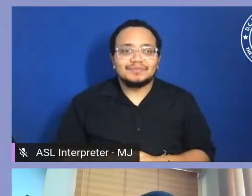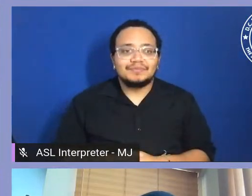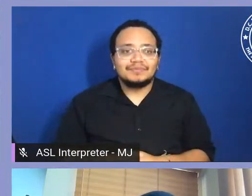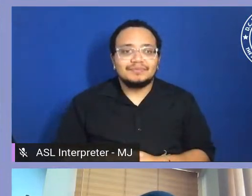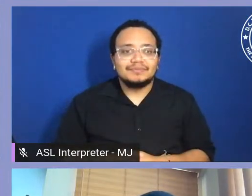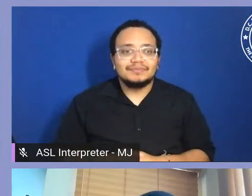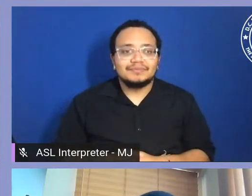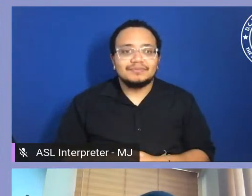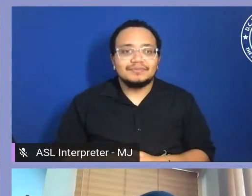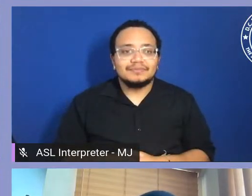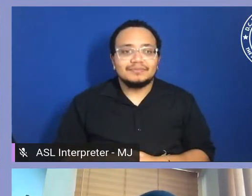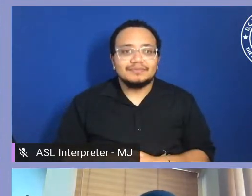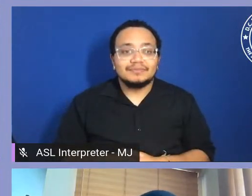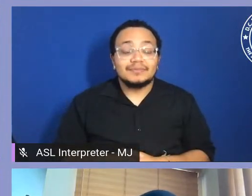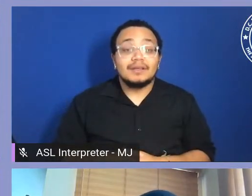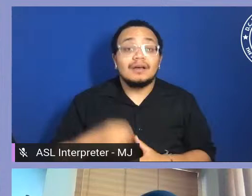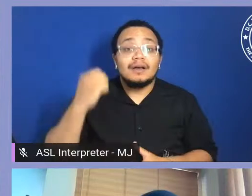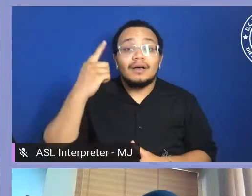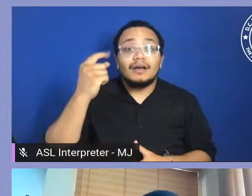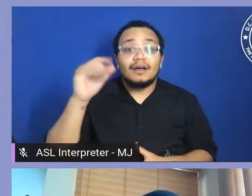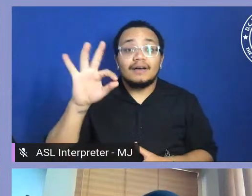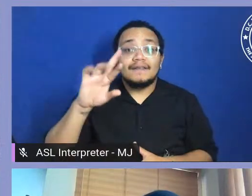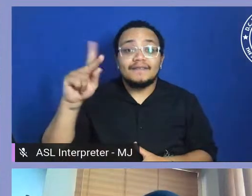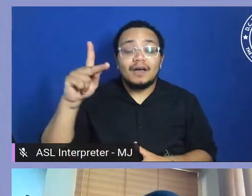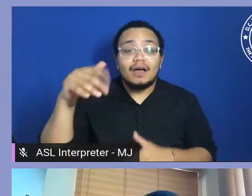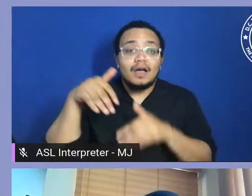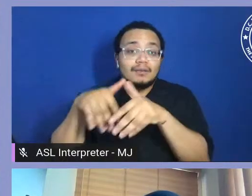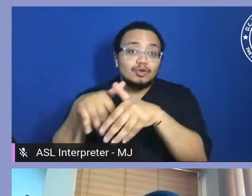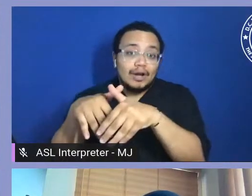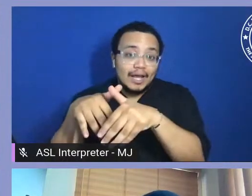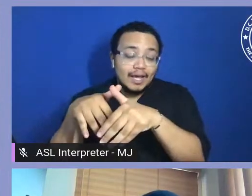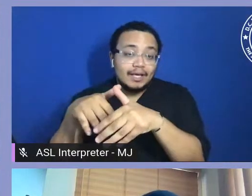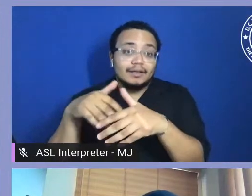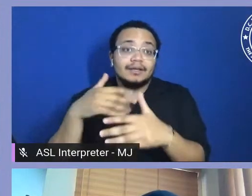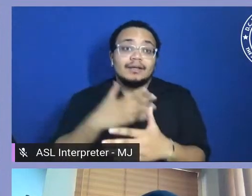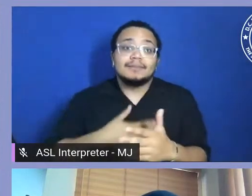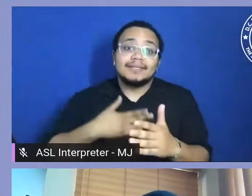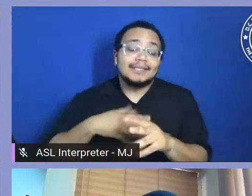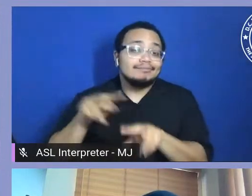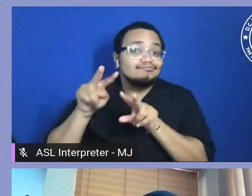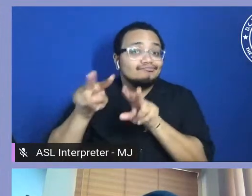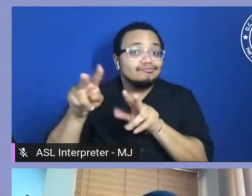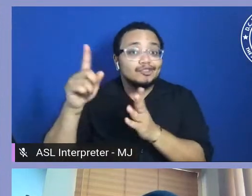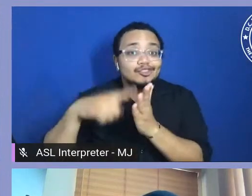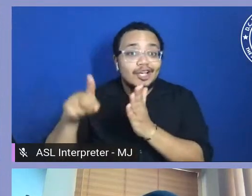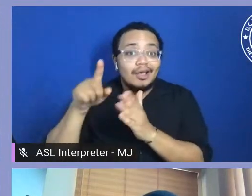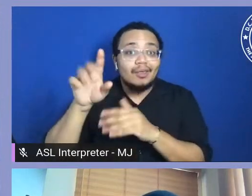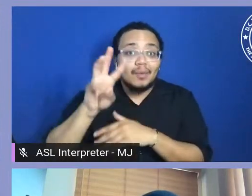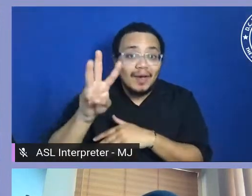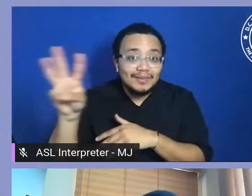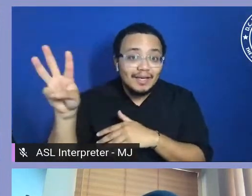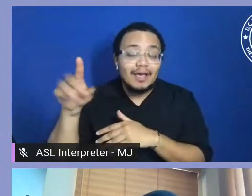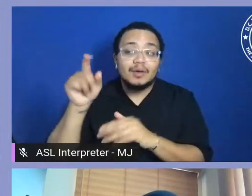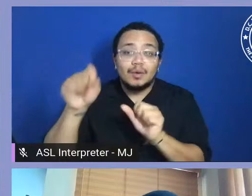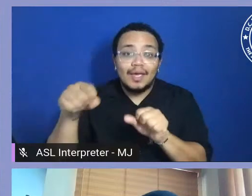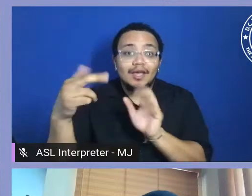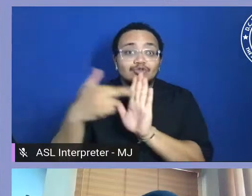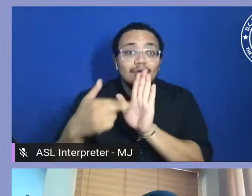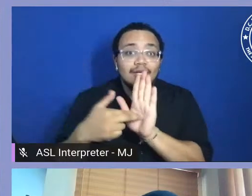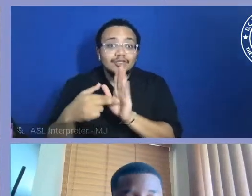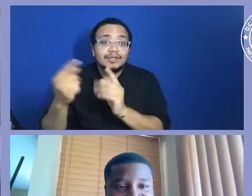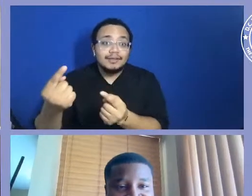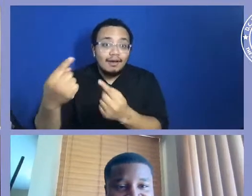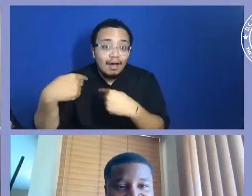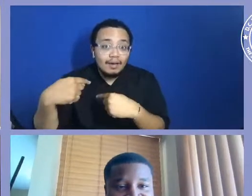just about the Funk Parade and Photo Gallery. Hopefully, you guys, if you guys have not online, you've seen that you can register to come and see the in